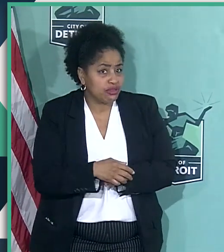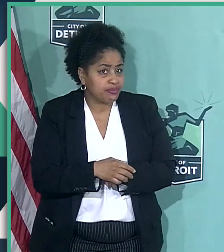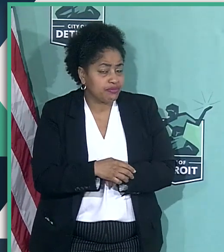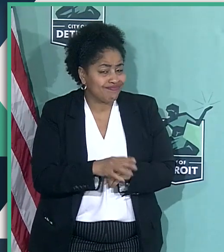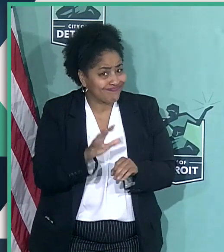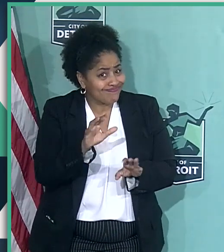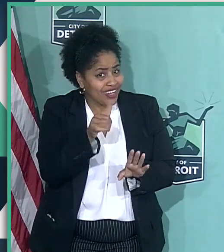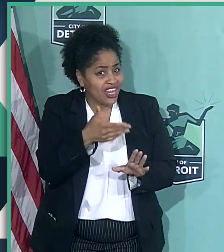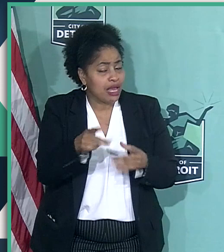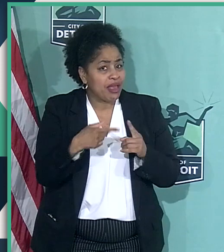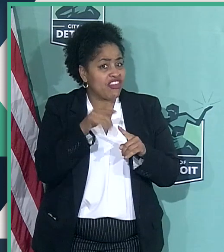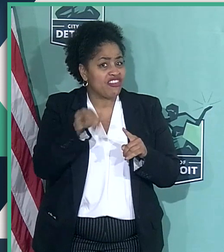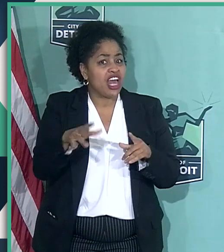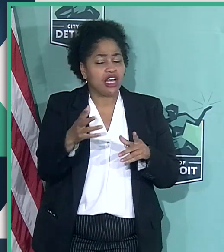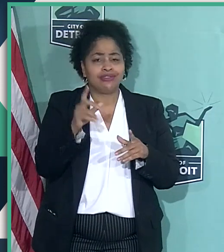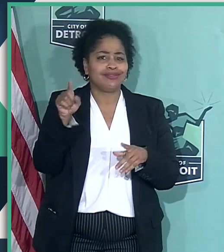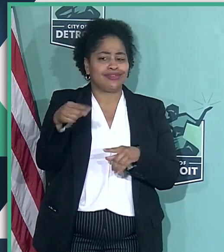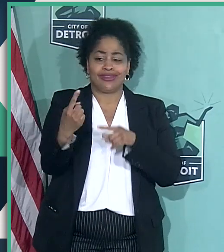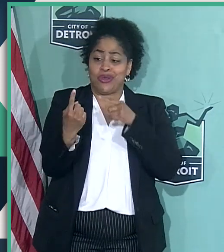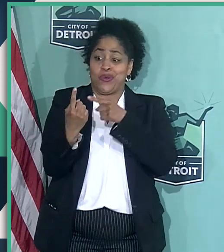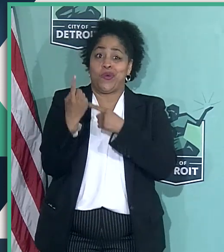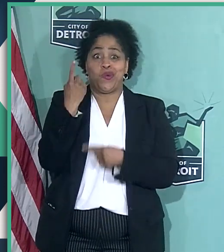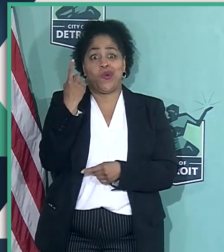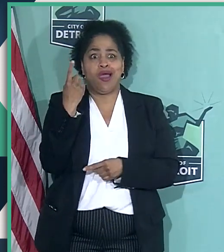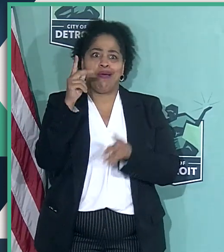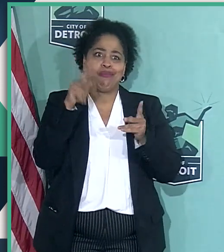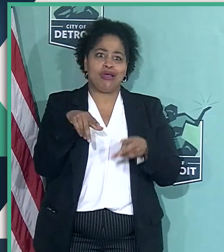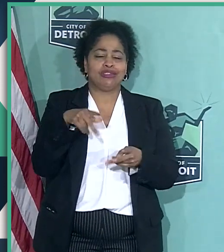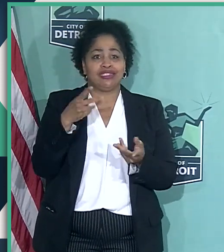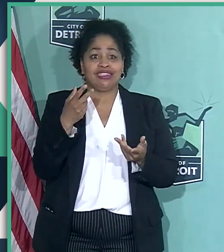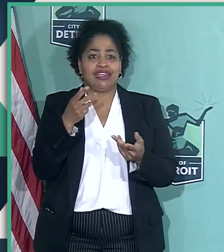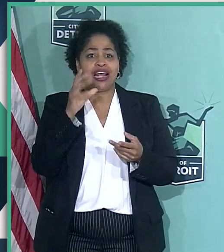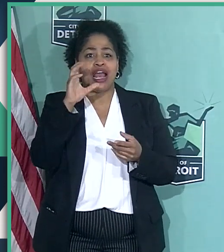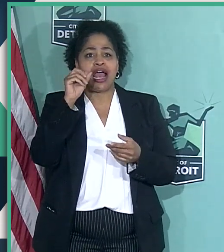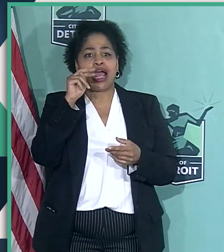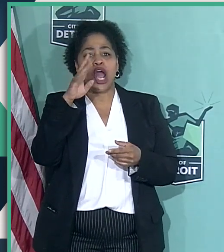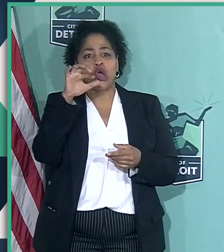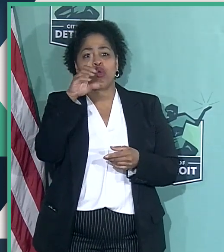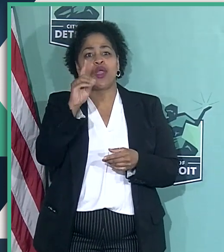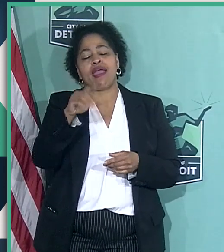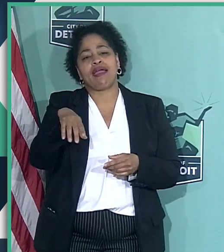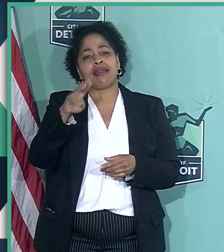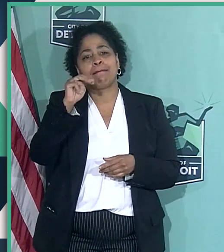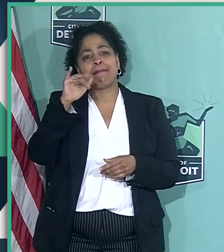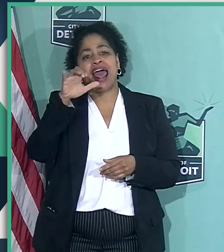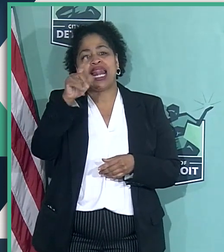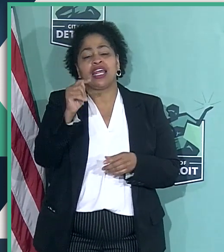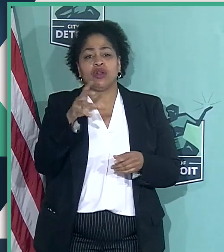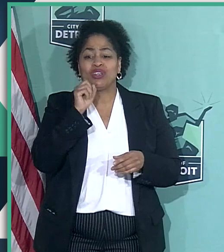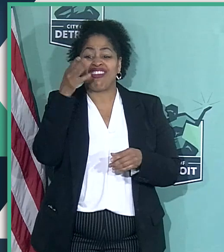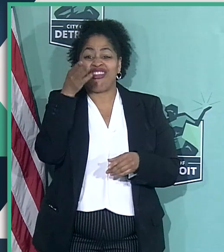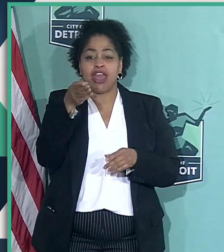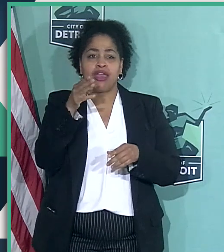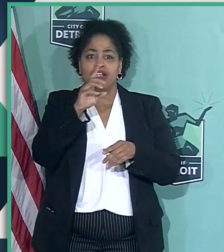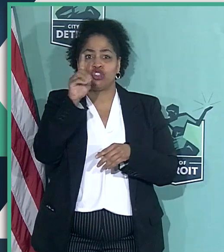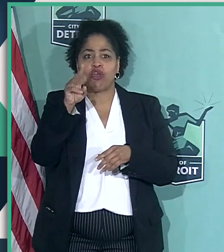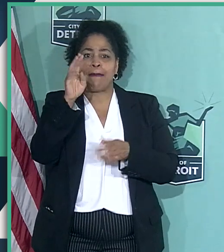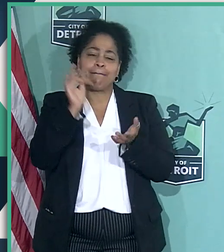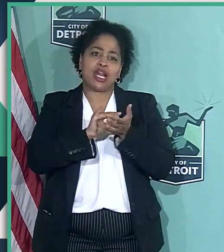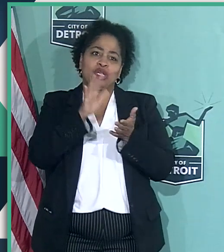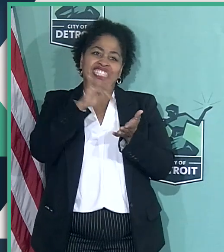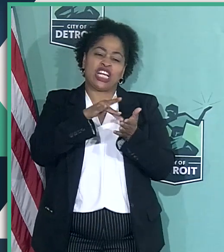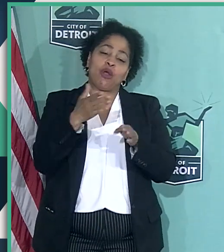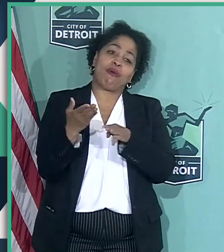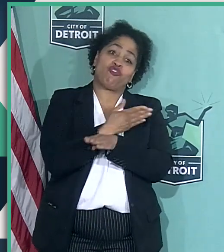as started to think about it, in my mind, there was only one candidate. And Conrad Mallett was at the Detroit Medical Center before I was. But